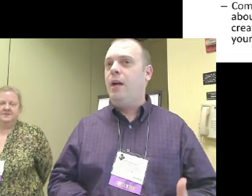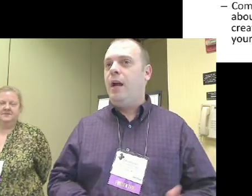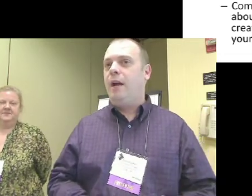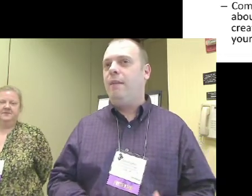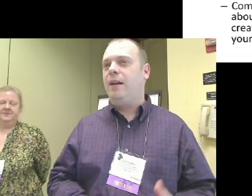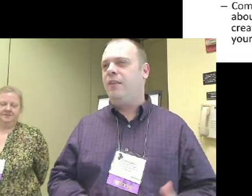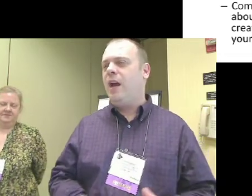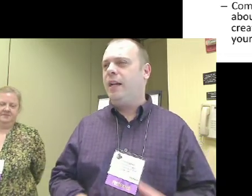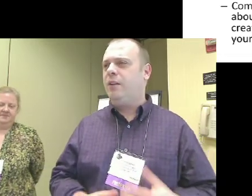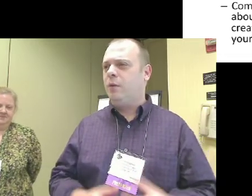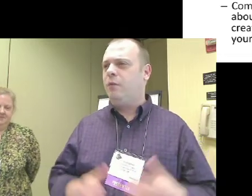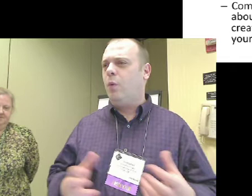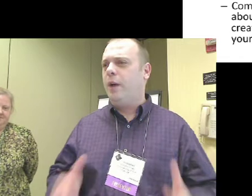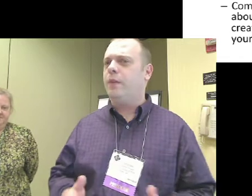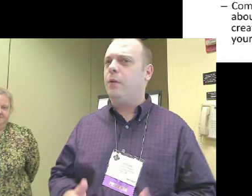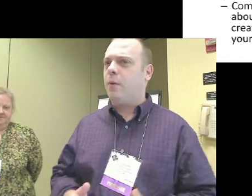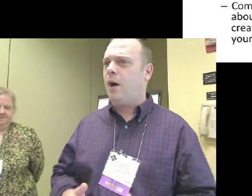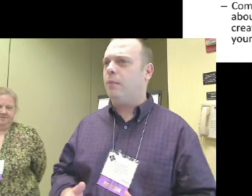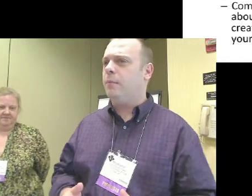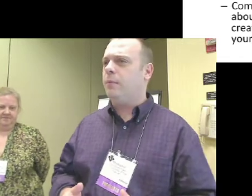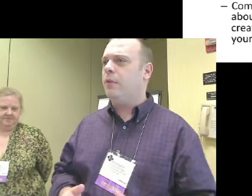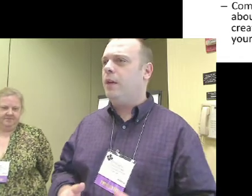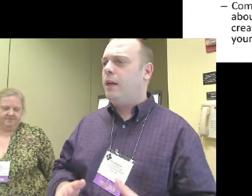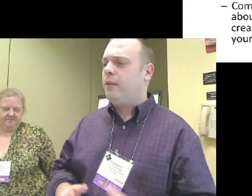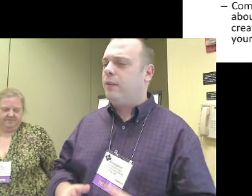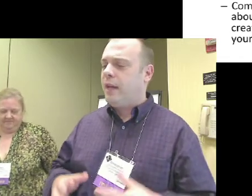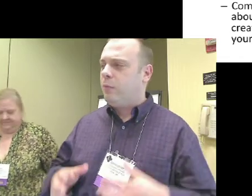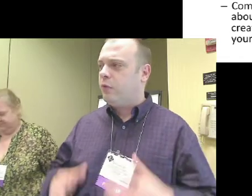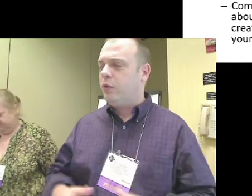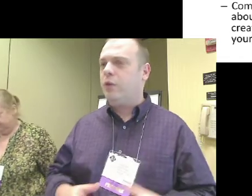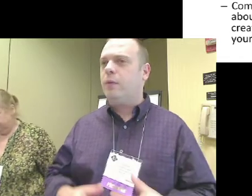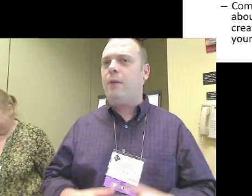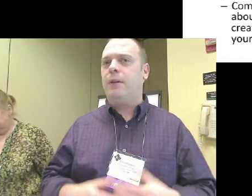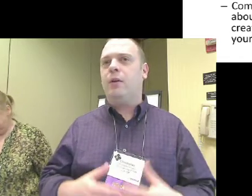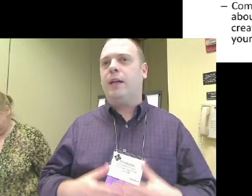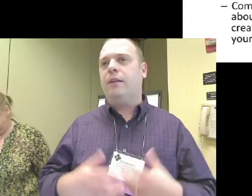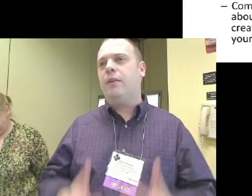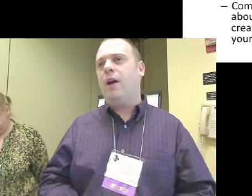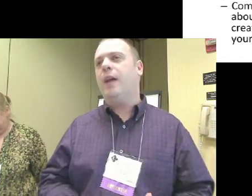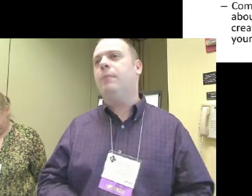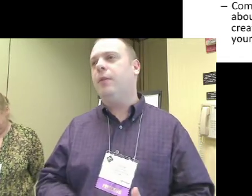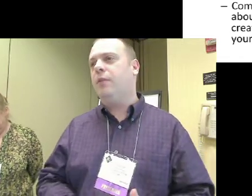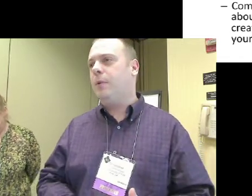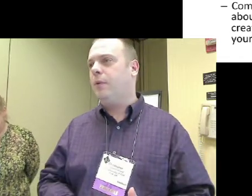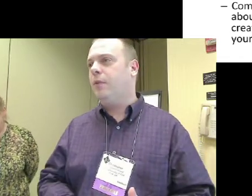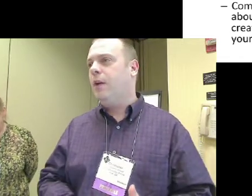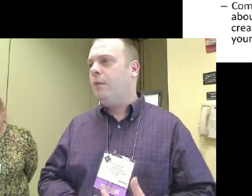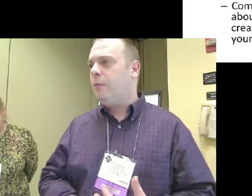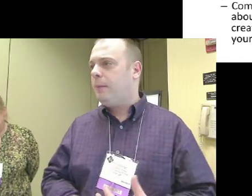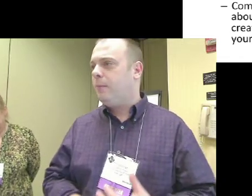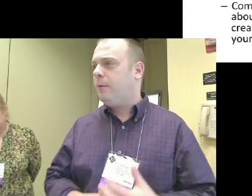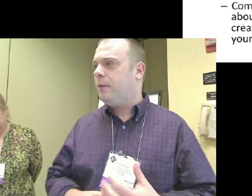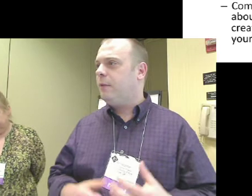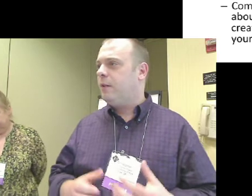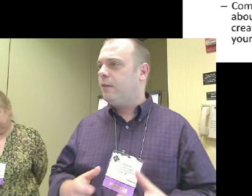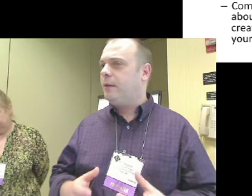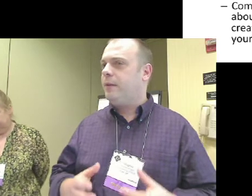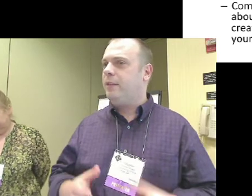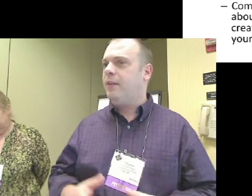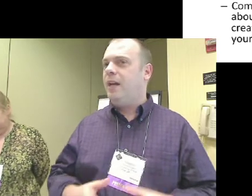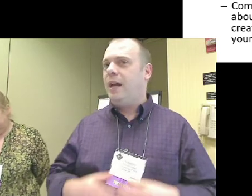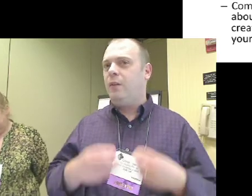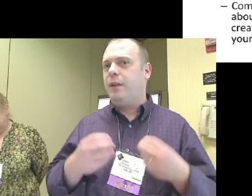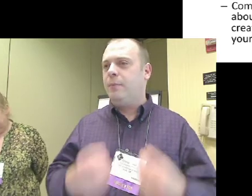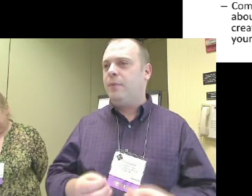encounter and then designing to avoid those problems, instead we'll turn around and look at design principles for people with different